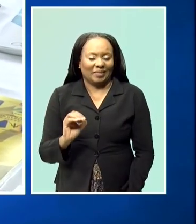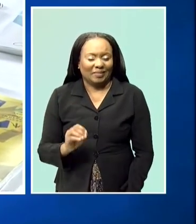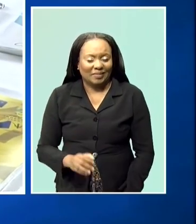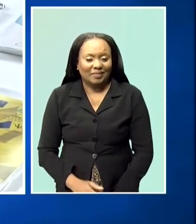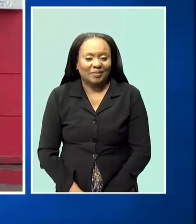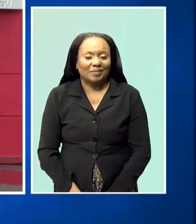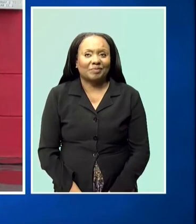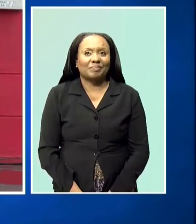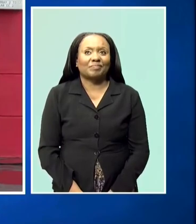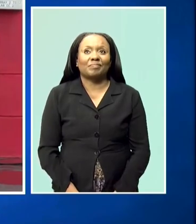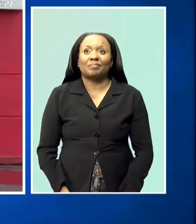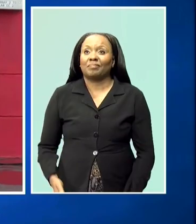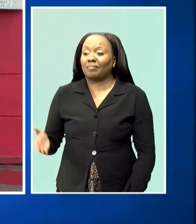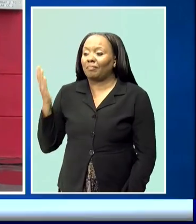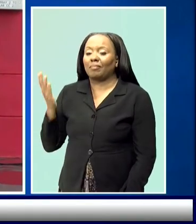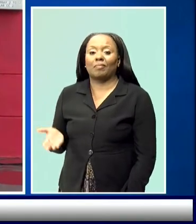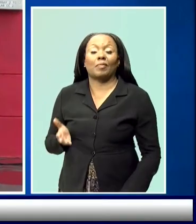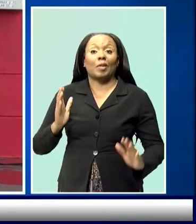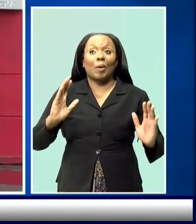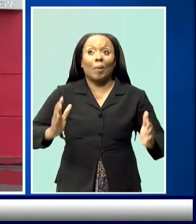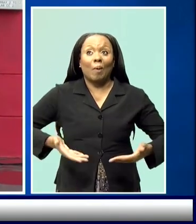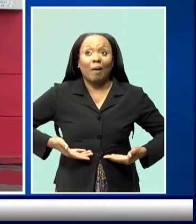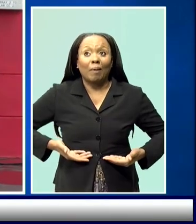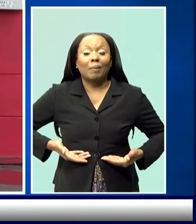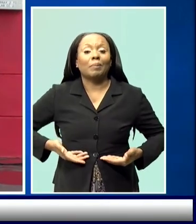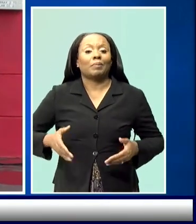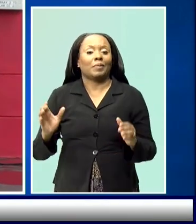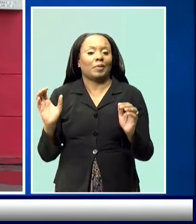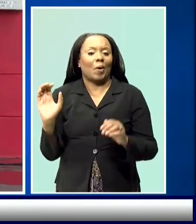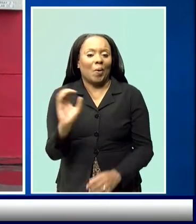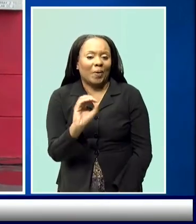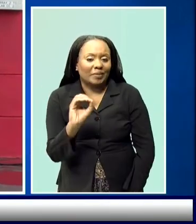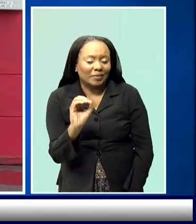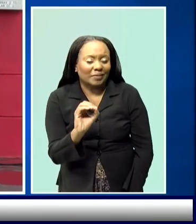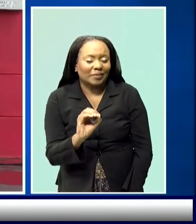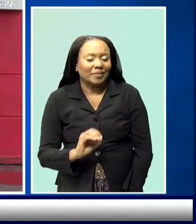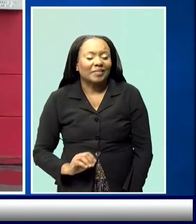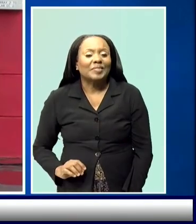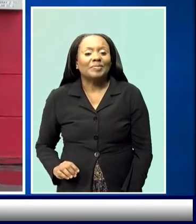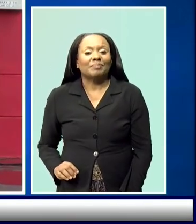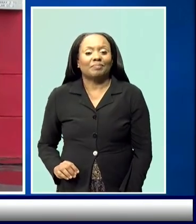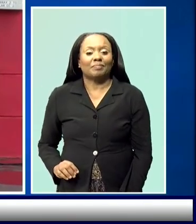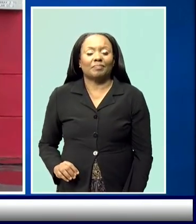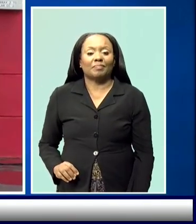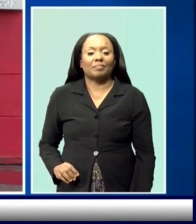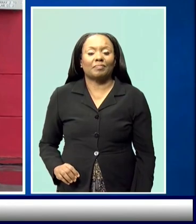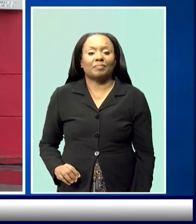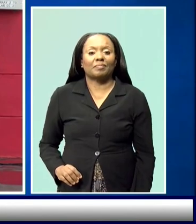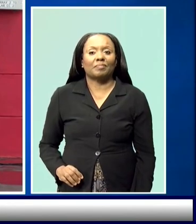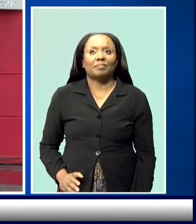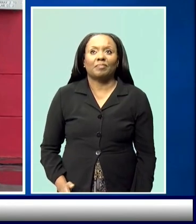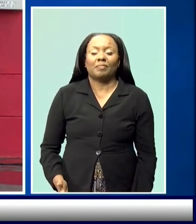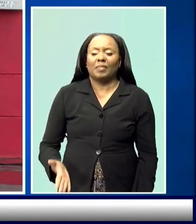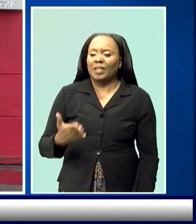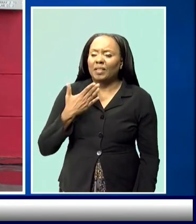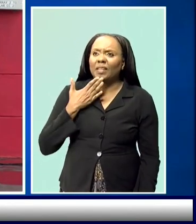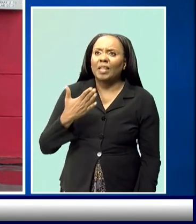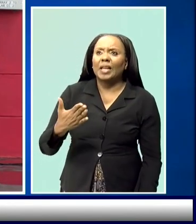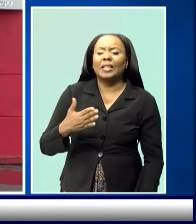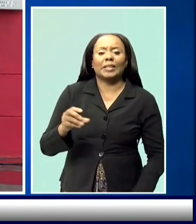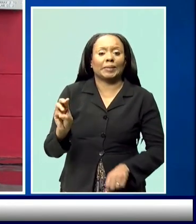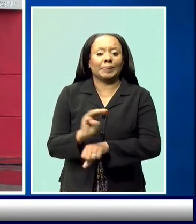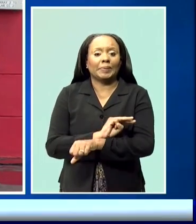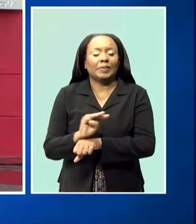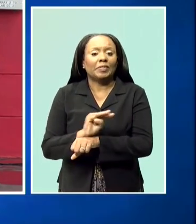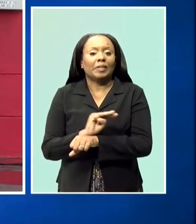to say welcome to Oystins and I want to thank the ministry and for coming to